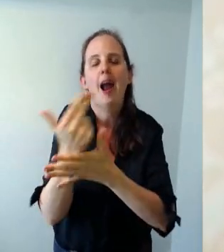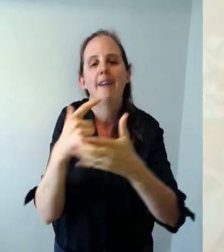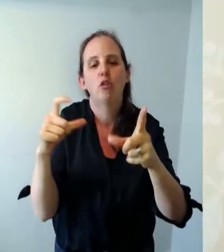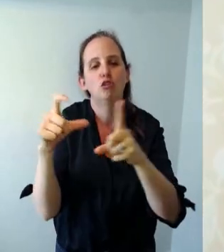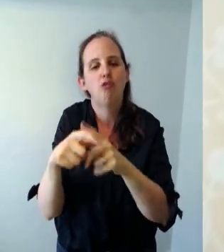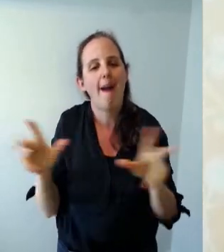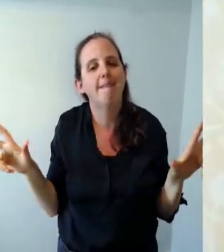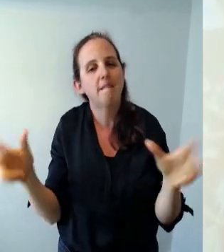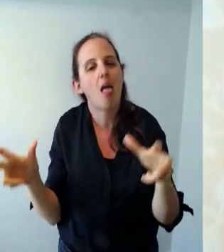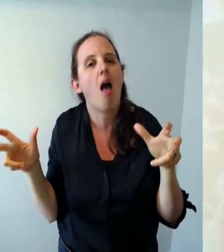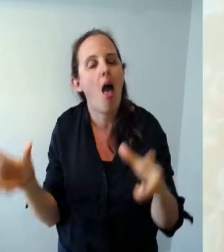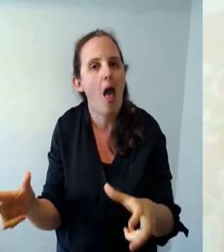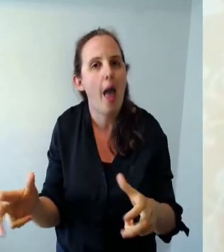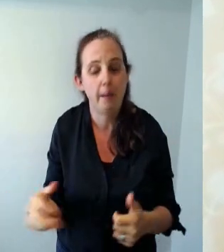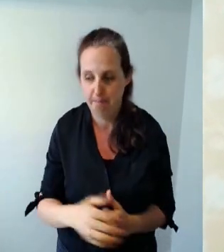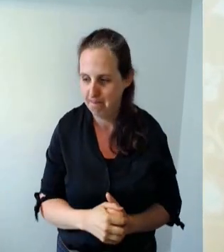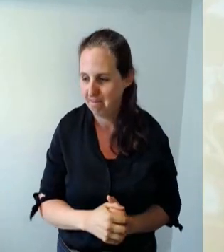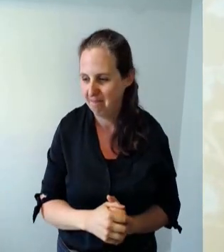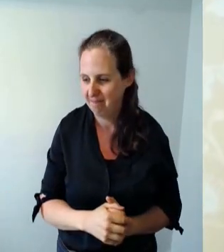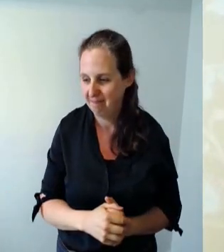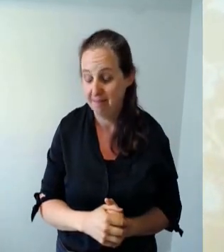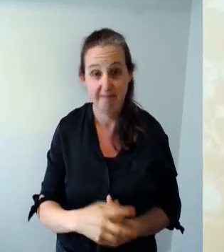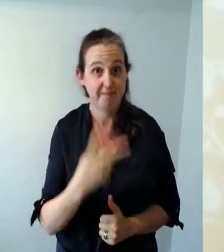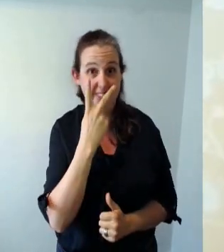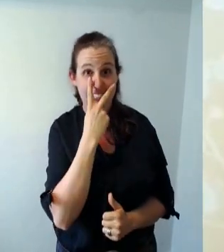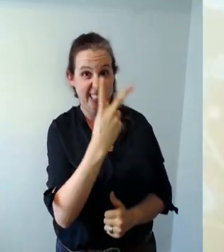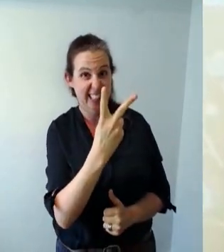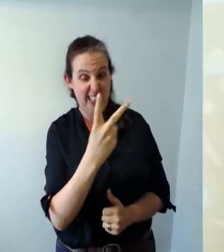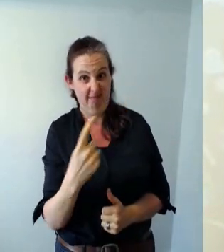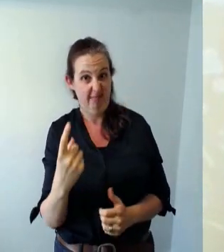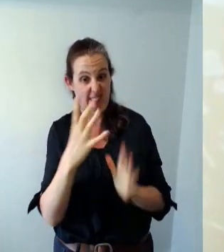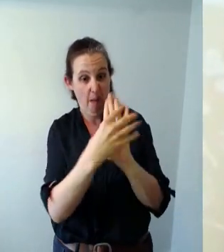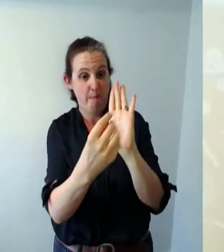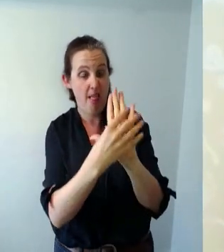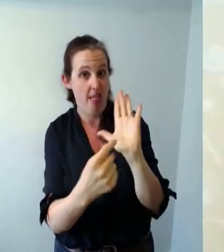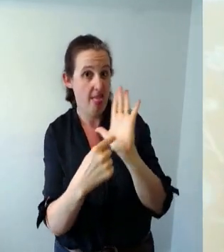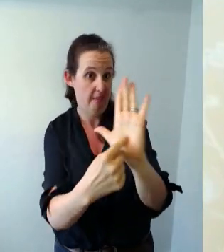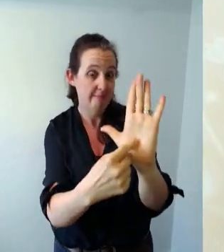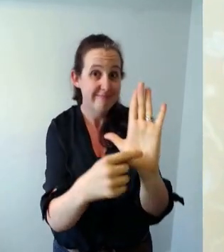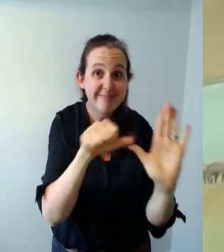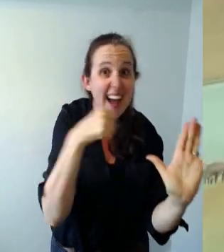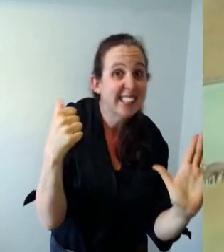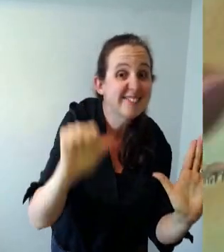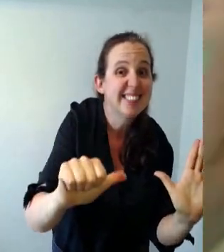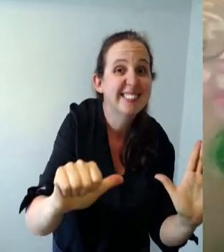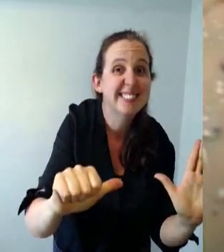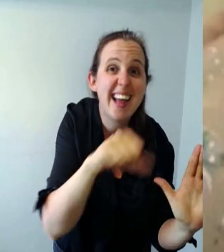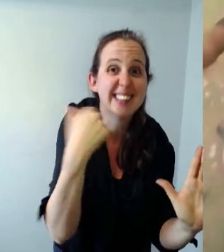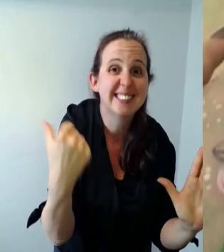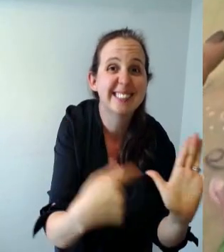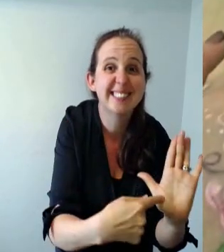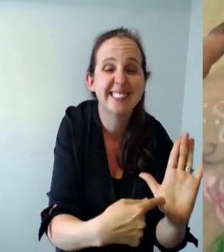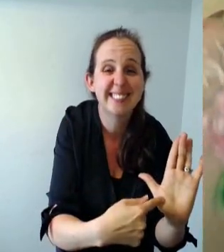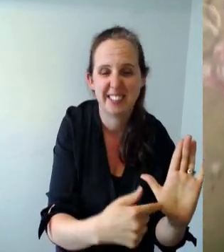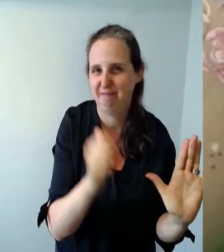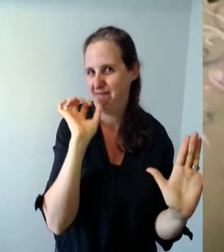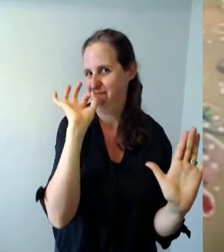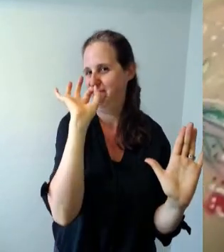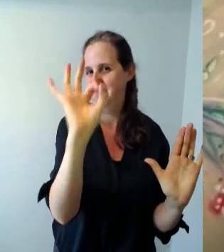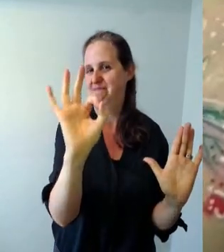can see that's what i've done with this one pretty hey right